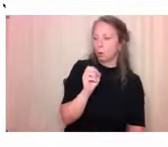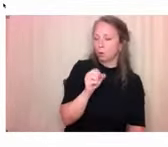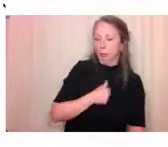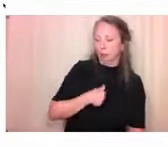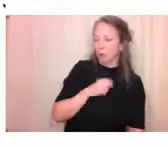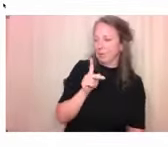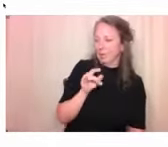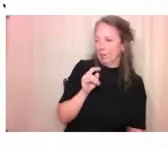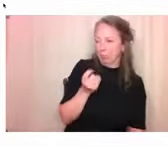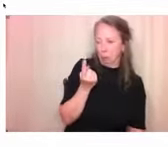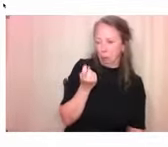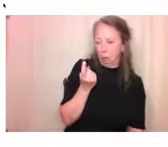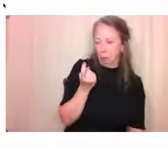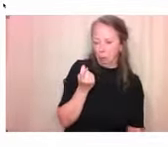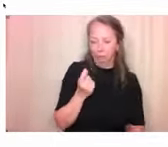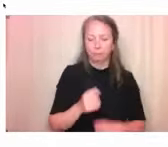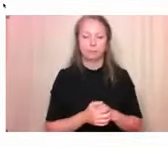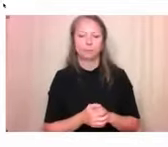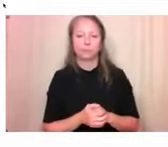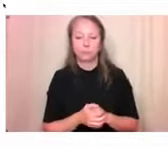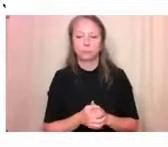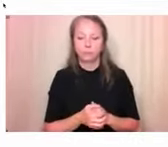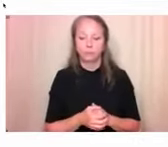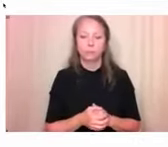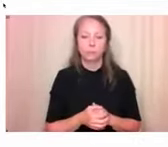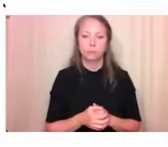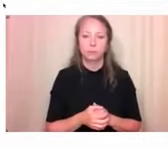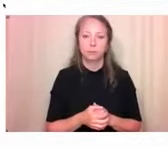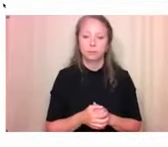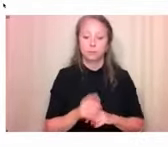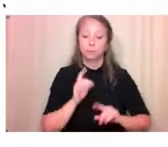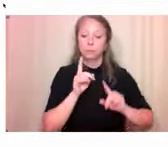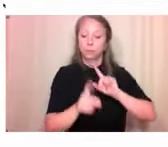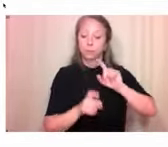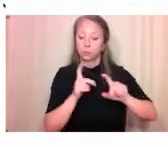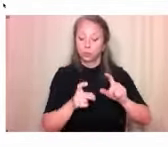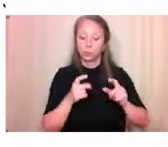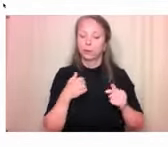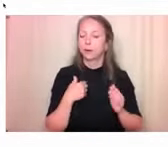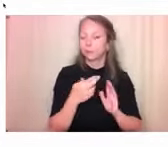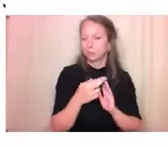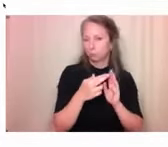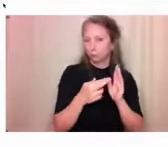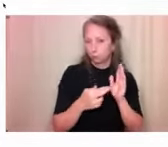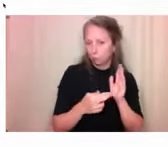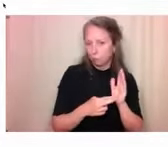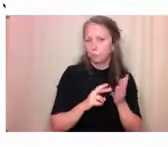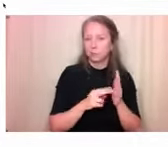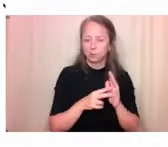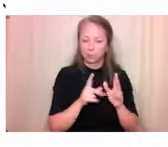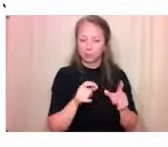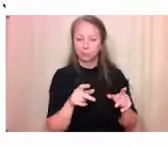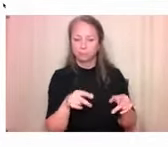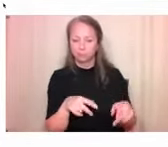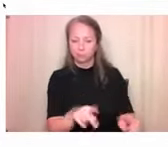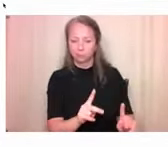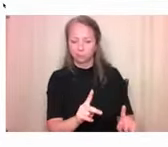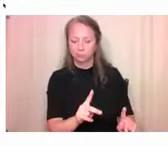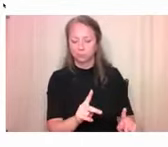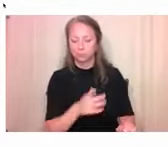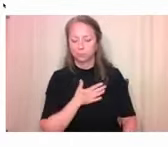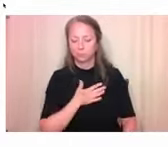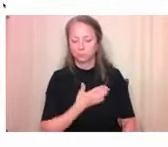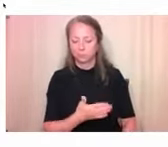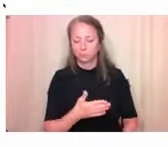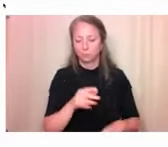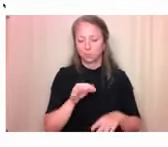And yeah, so in the questionnaire, there is a set of terms and conditions that you agree to when you're submitting your photo. That includes all the details that you'll need to know